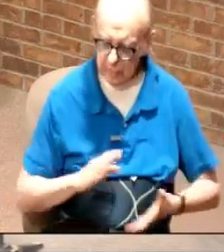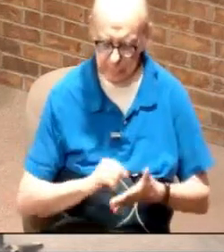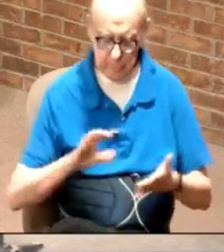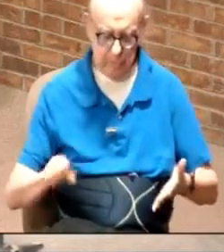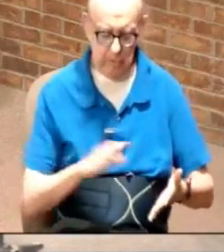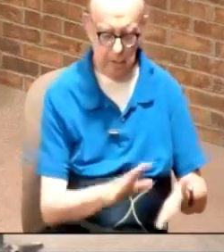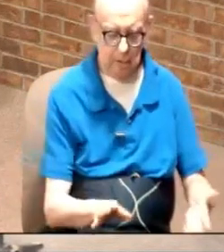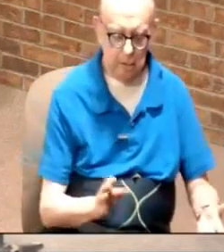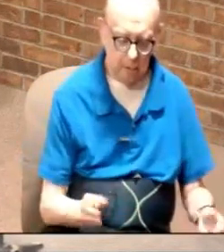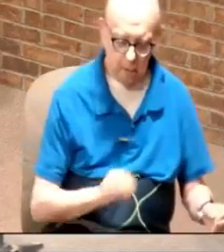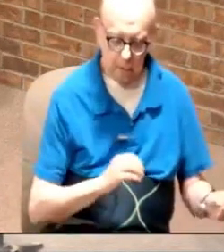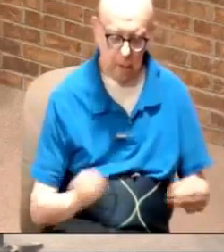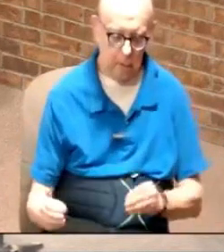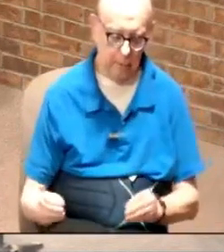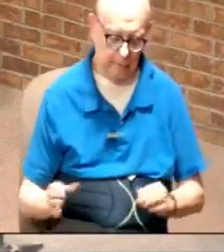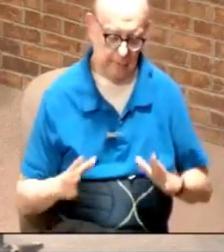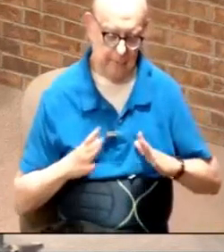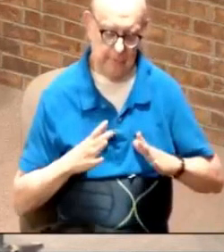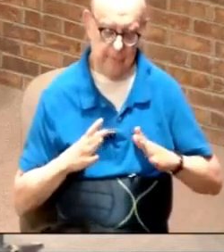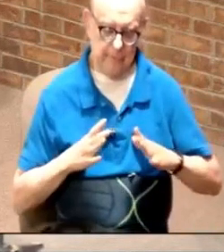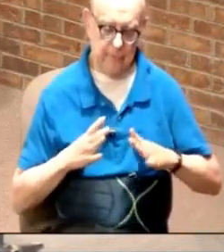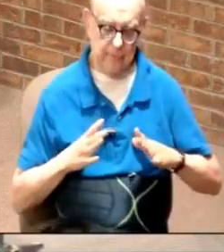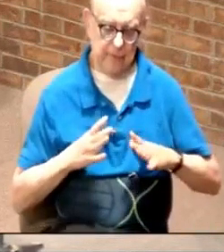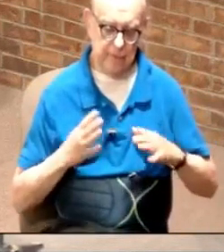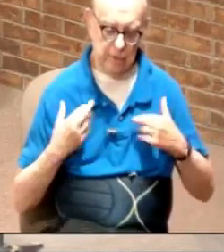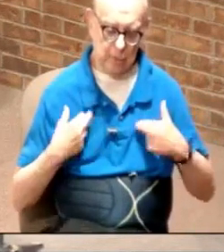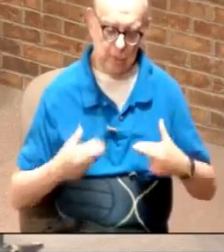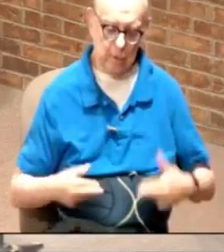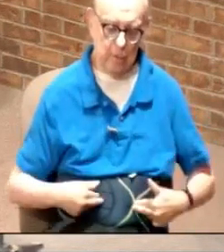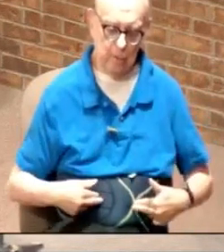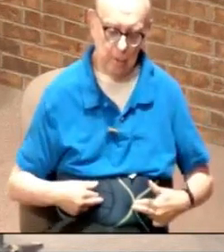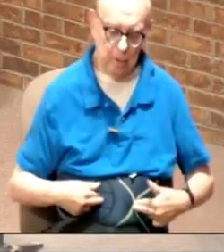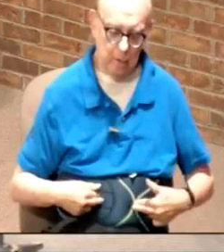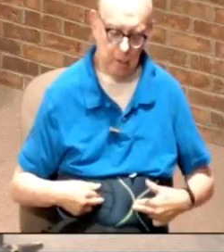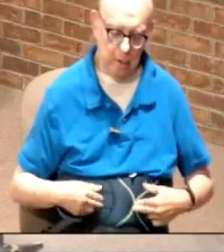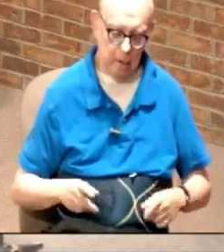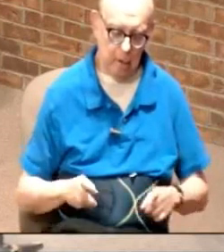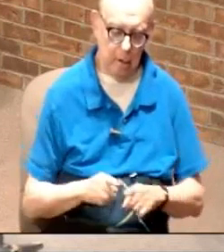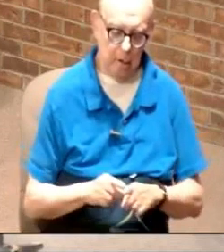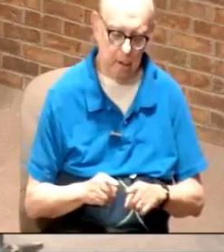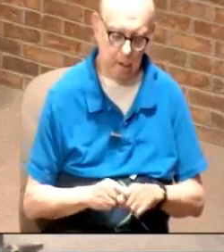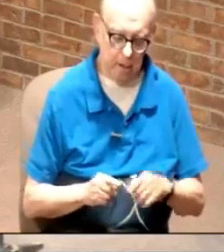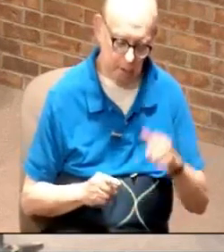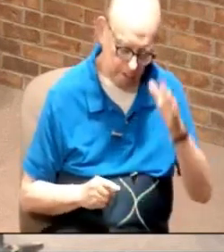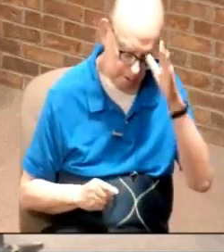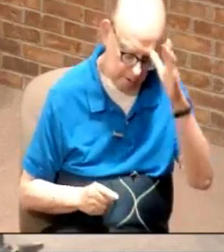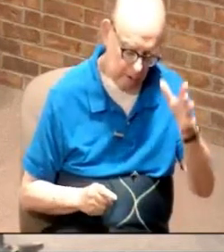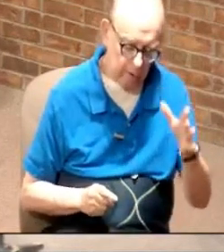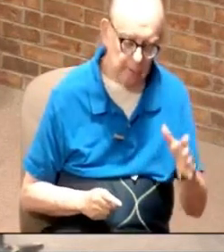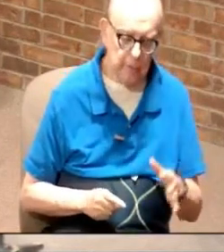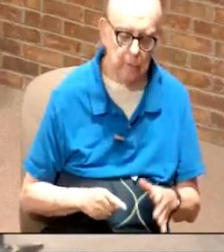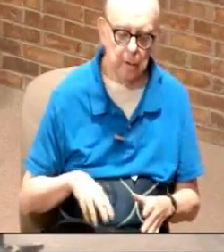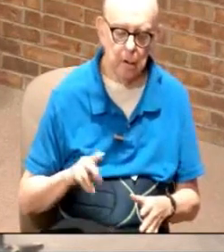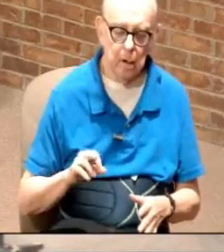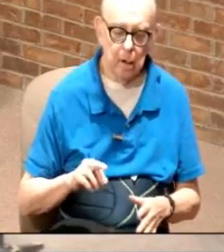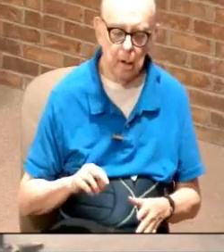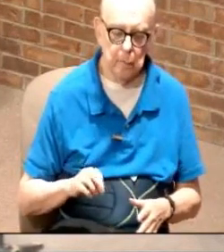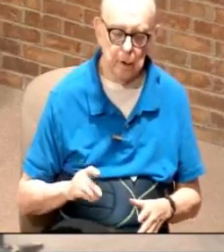And puts on festive robes. Just like the father of the prodigal son.